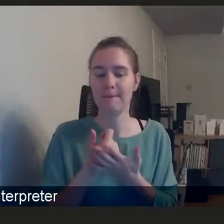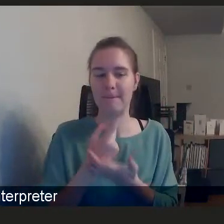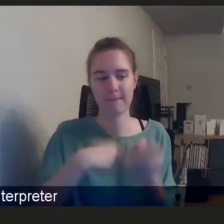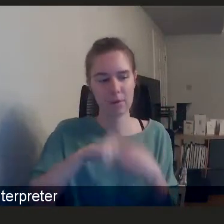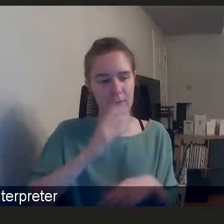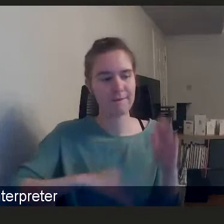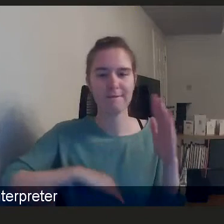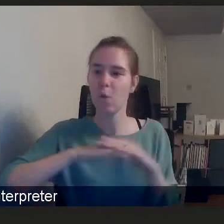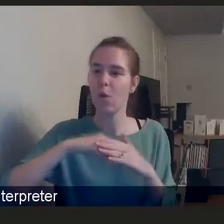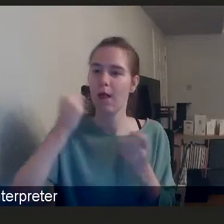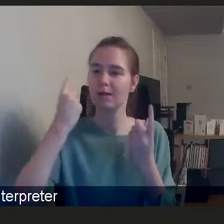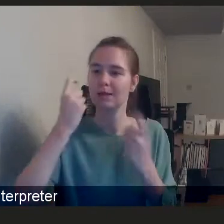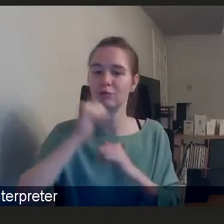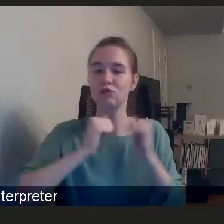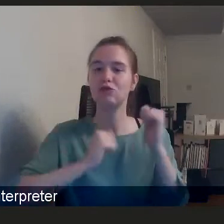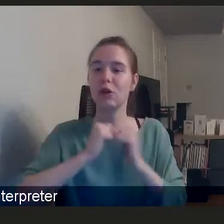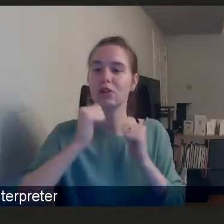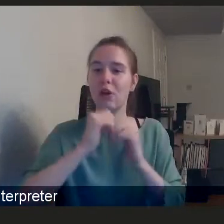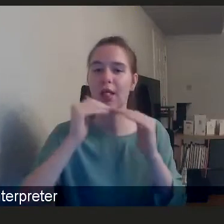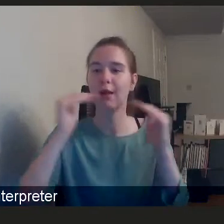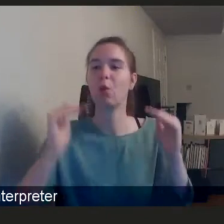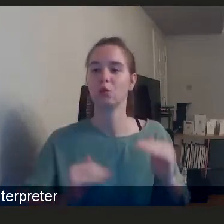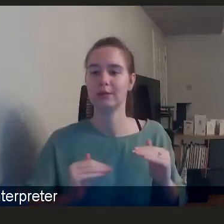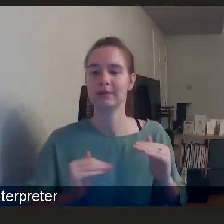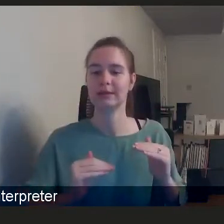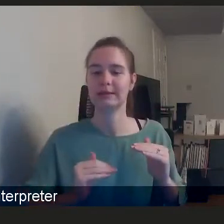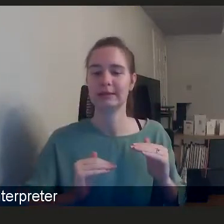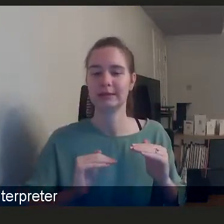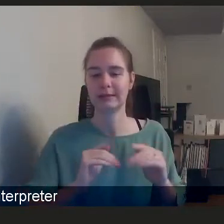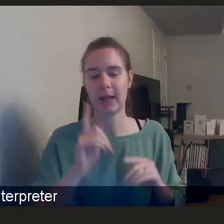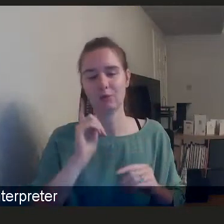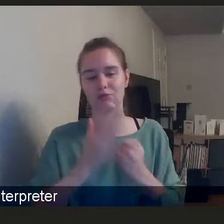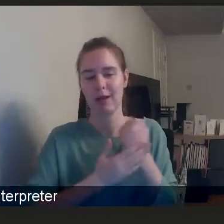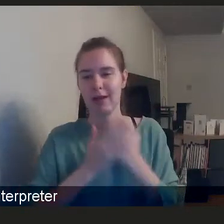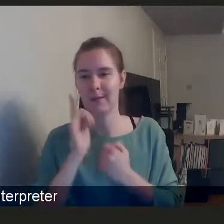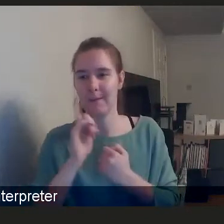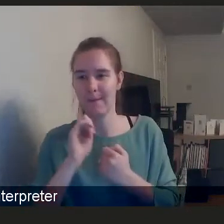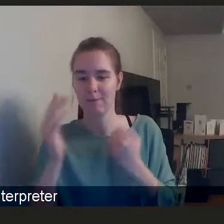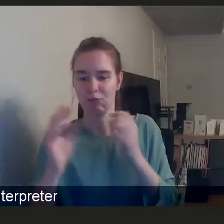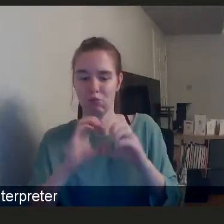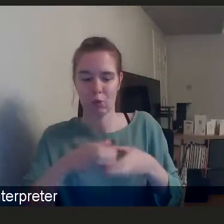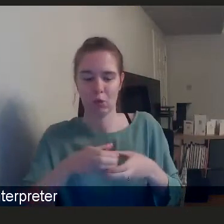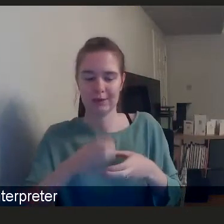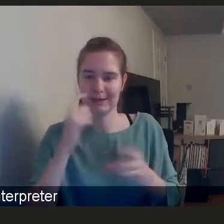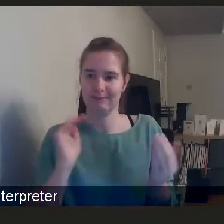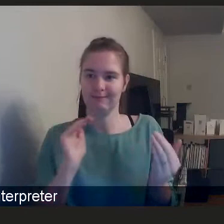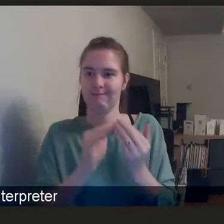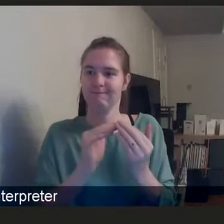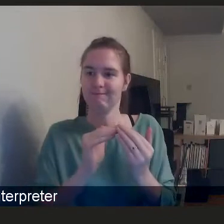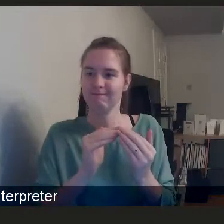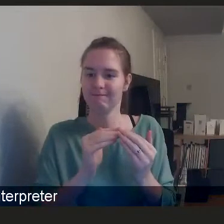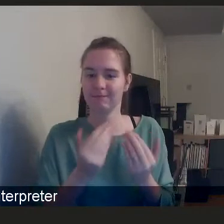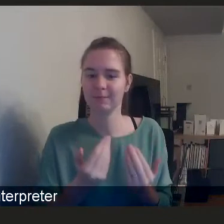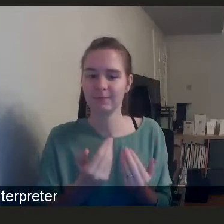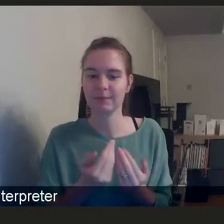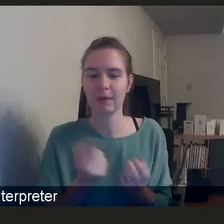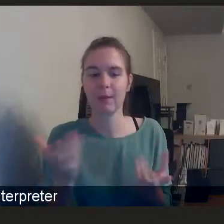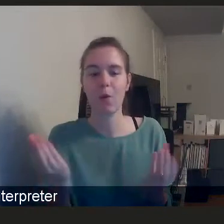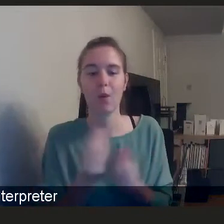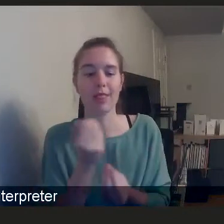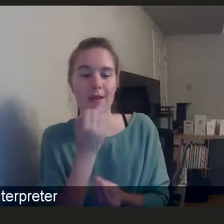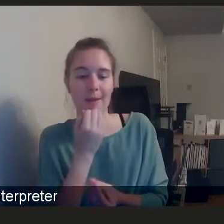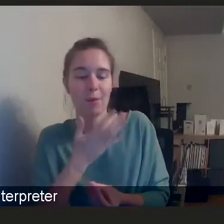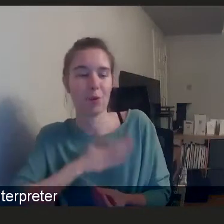of some of the structural inequalities faced by minority ethnic women in Scotland. But alongside the numbers, we need the